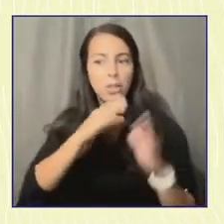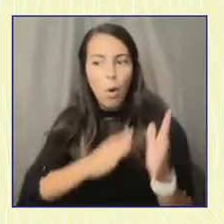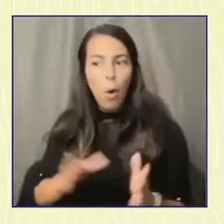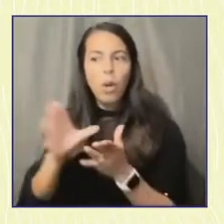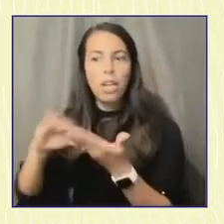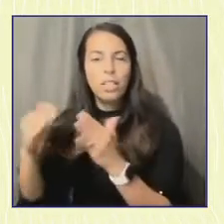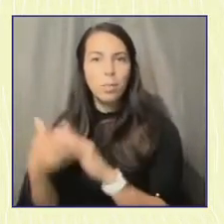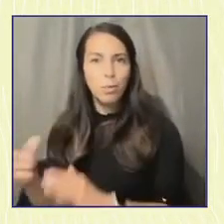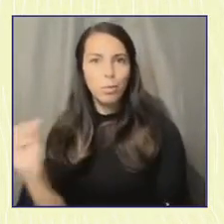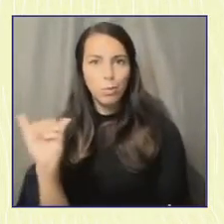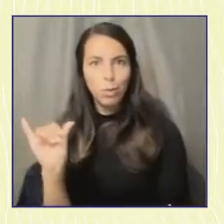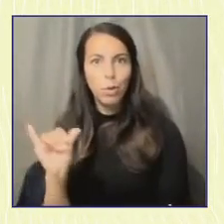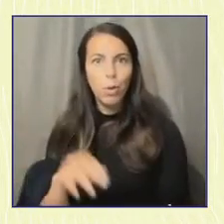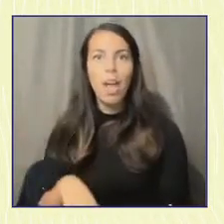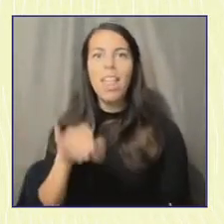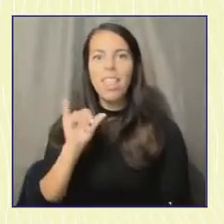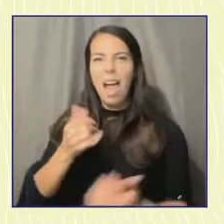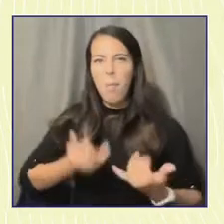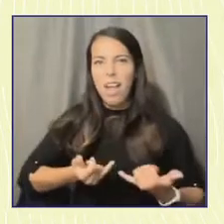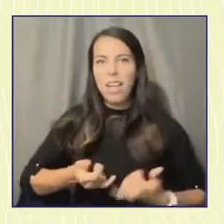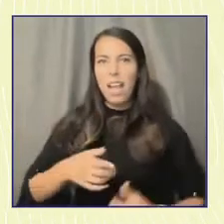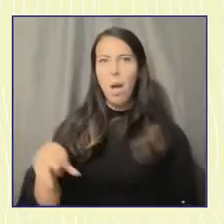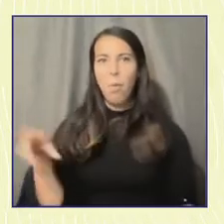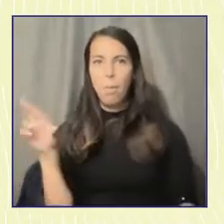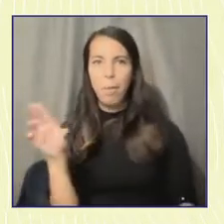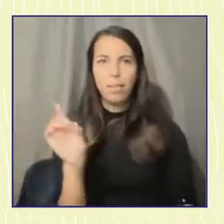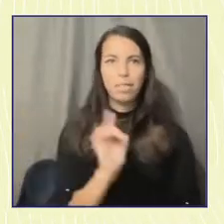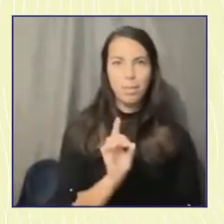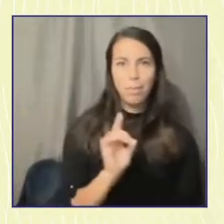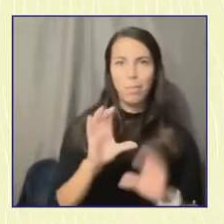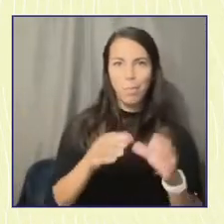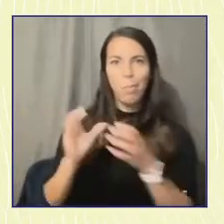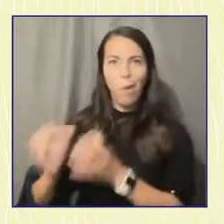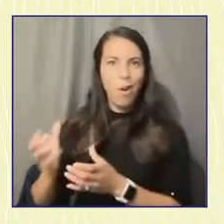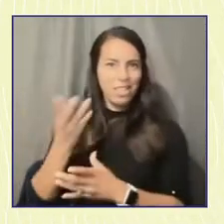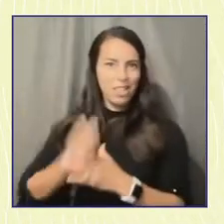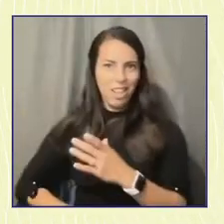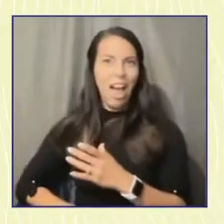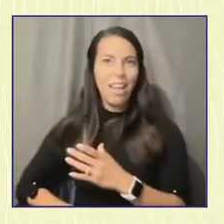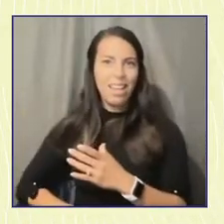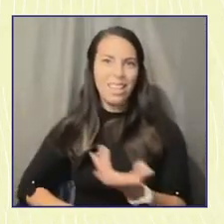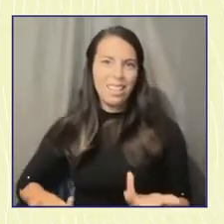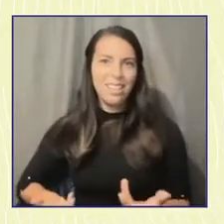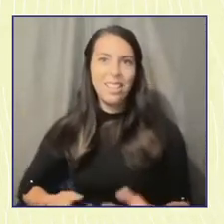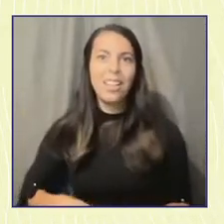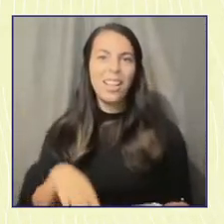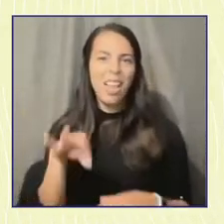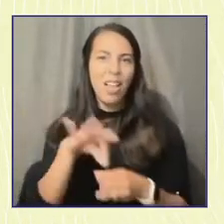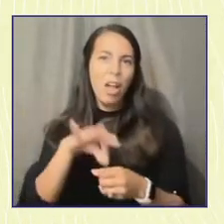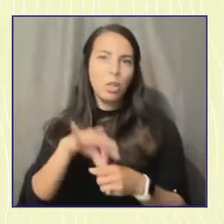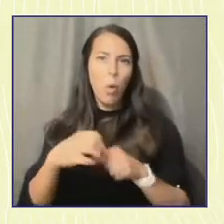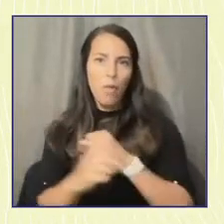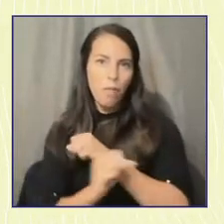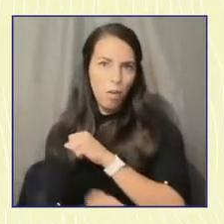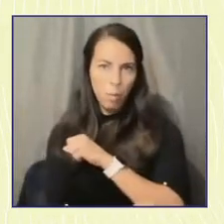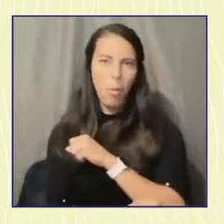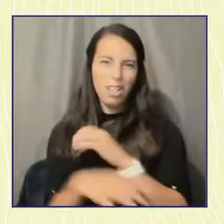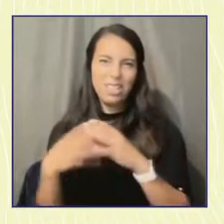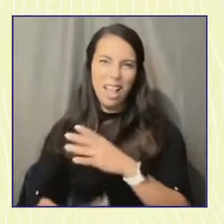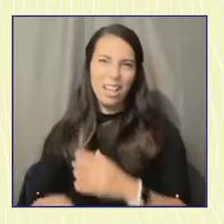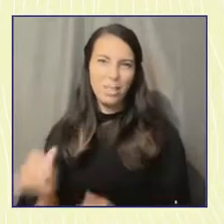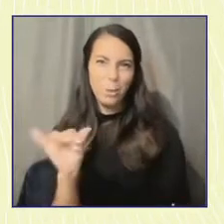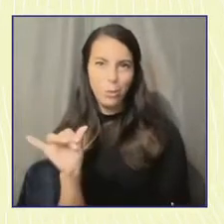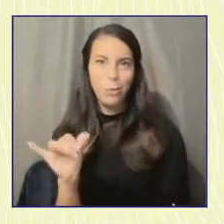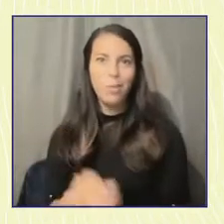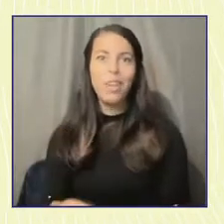that the parties are lacking. Right. That the electoral framework is really lacking. And those are the things I'd like to see more more investment